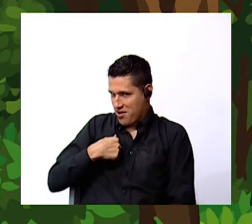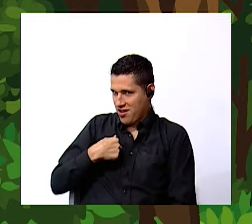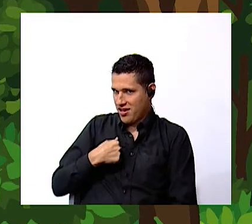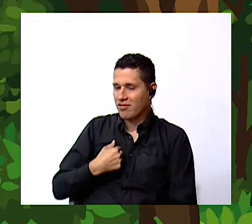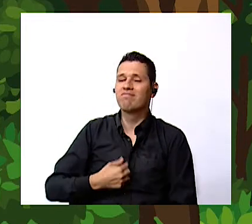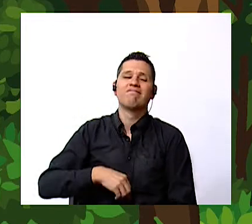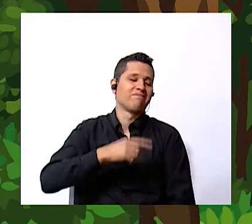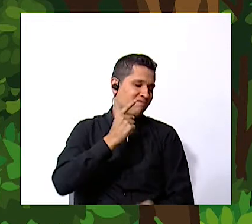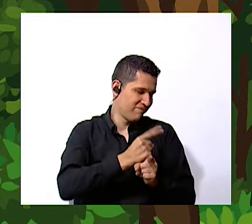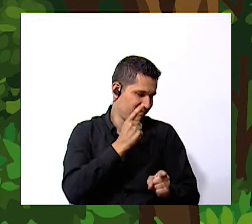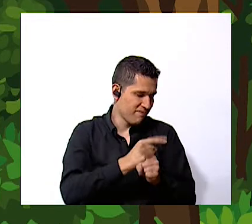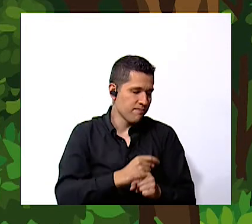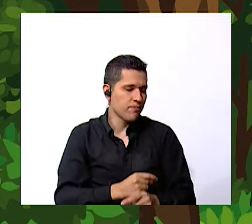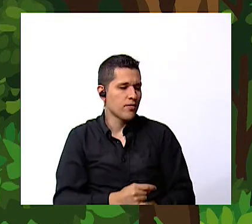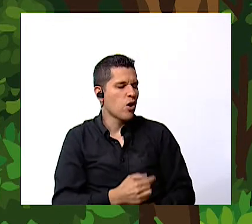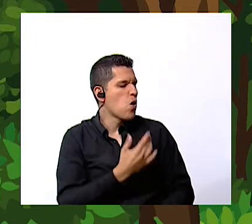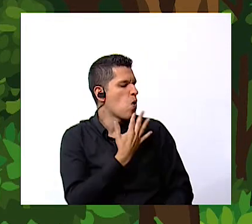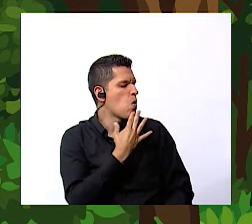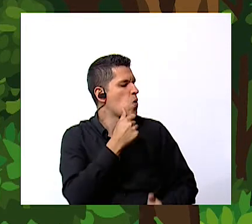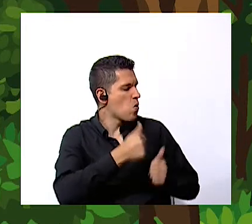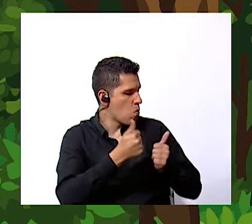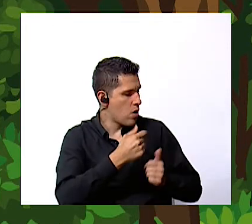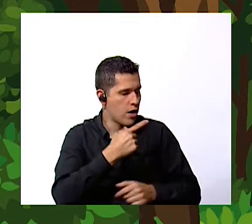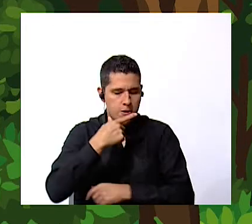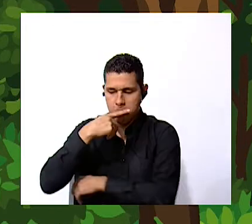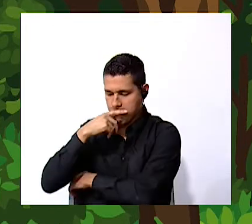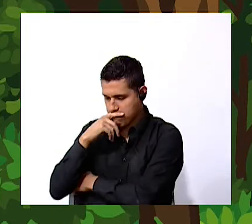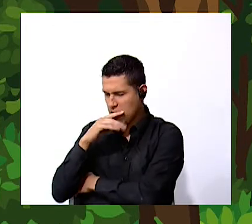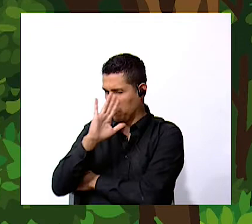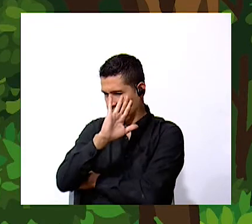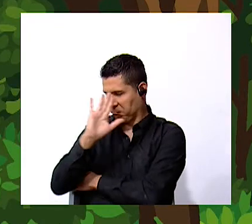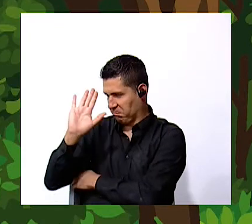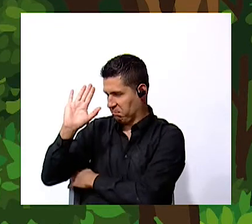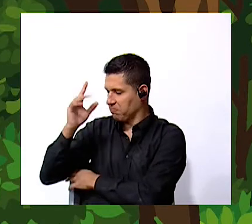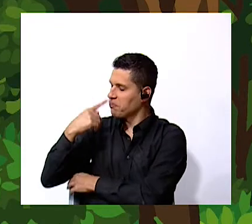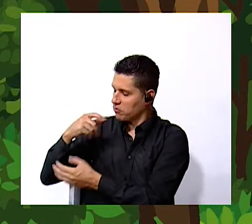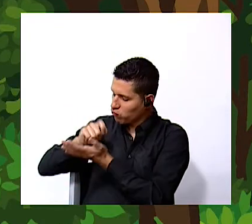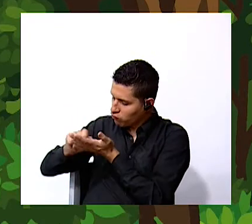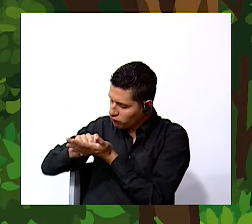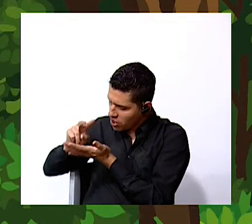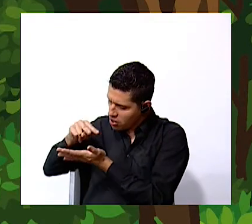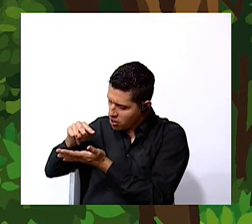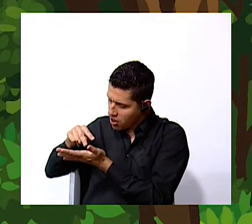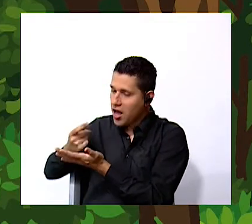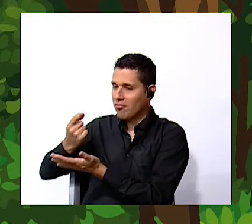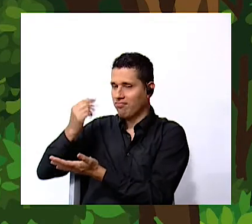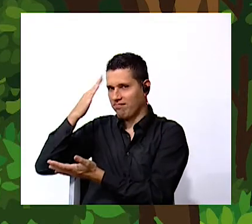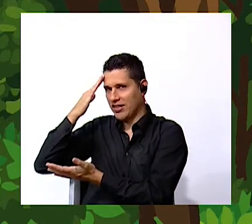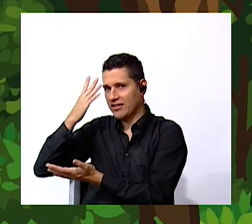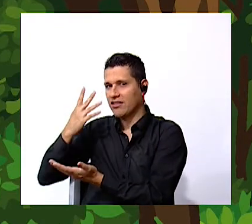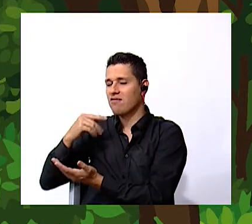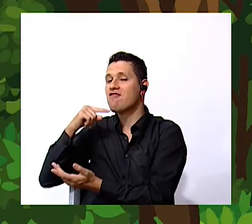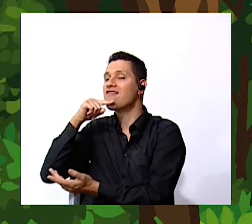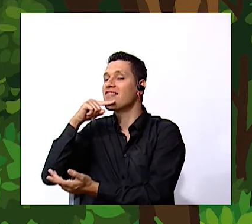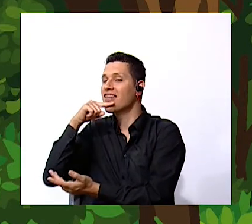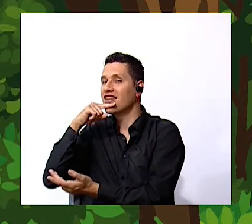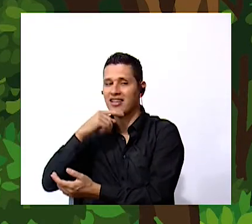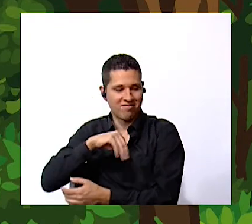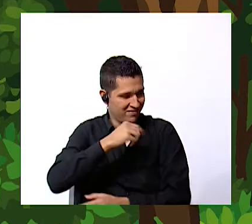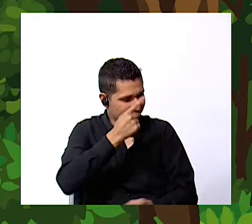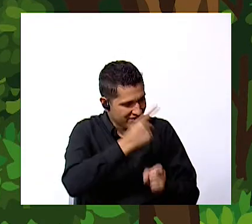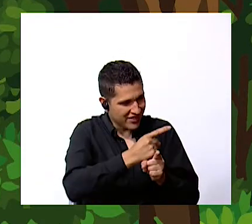bird i didn't write that let me check the answers i think it was red yes